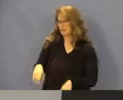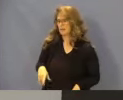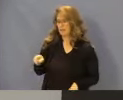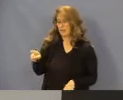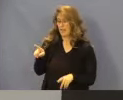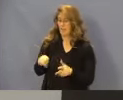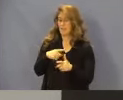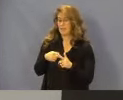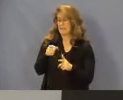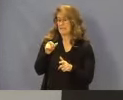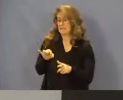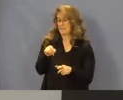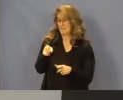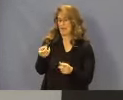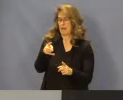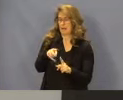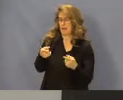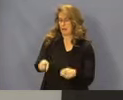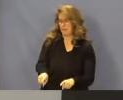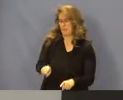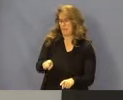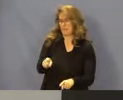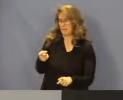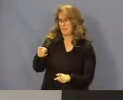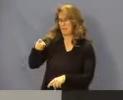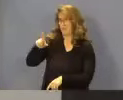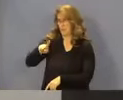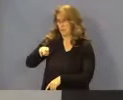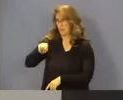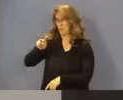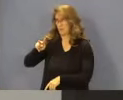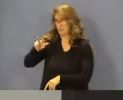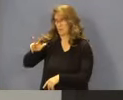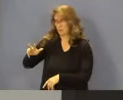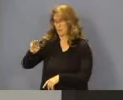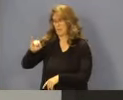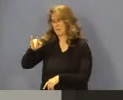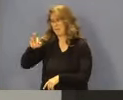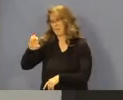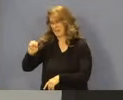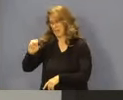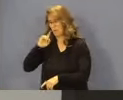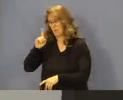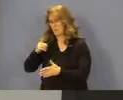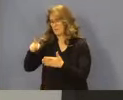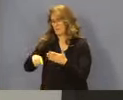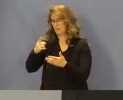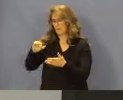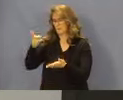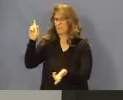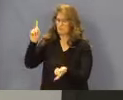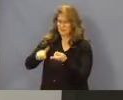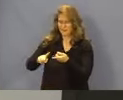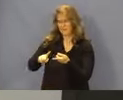where an application of the 2023 Medicare rate would result in a reimbursement rate reduction. So